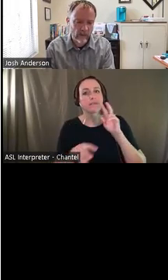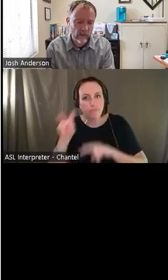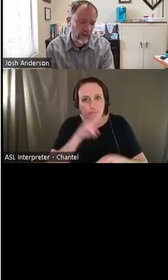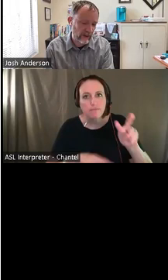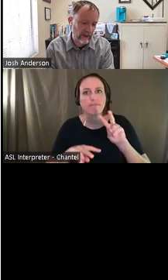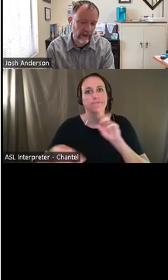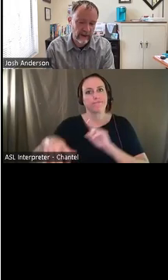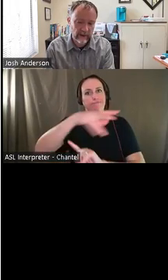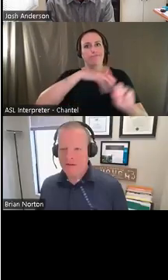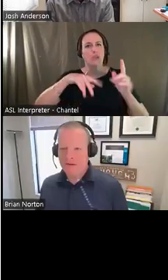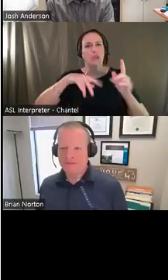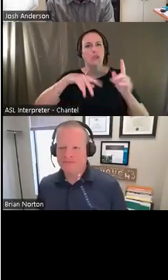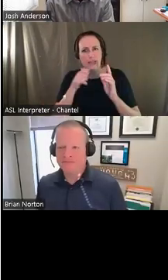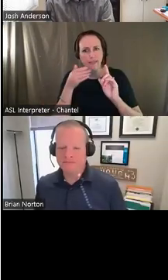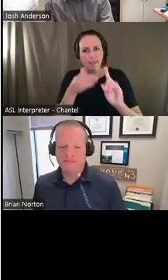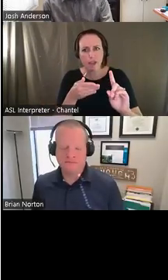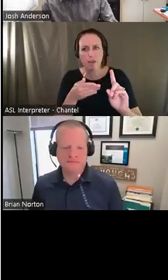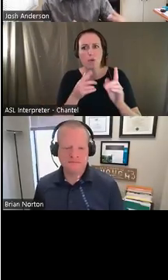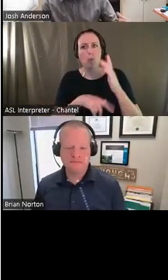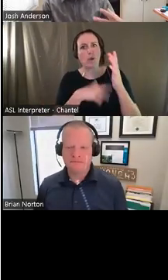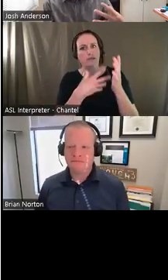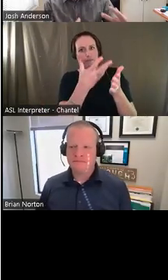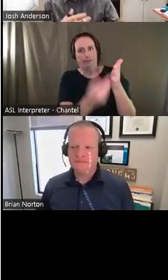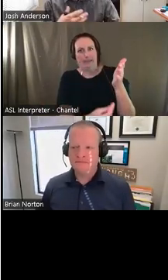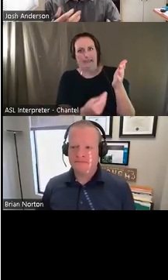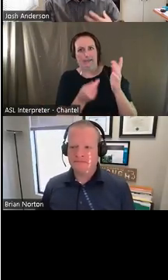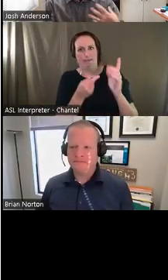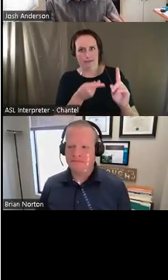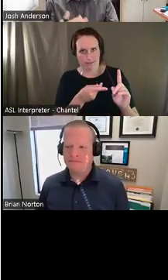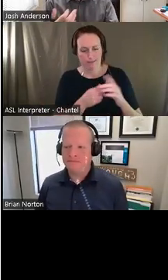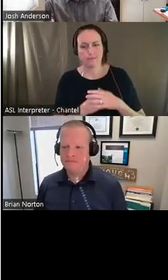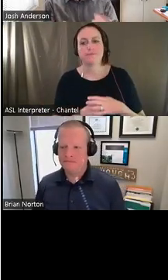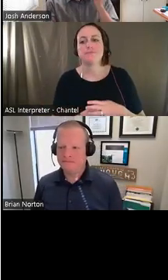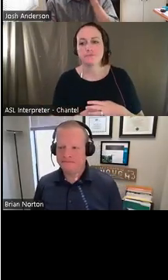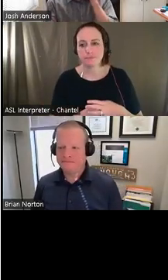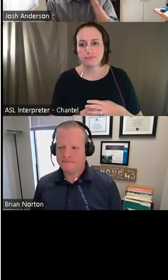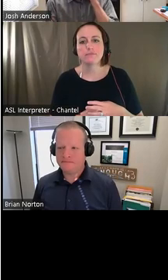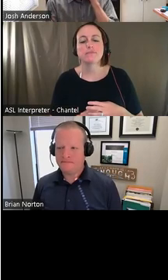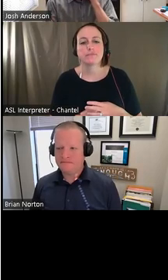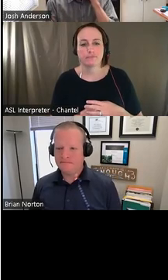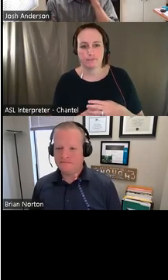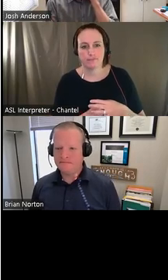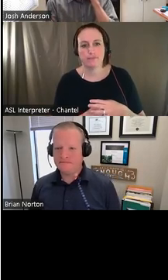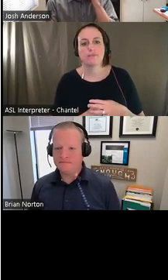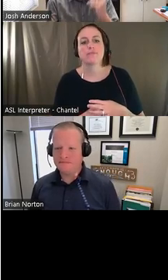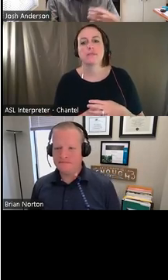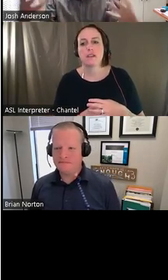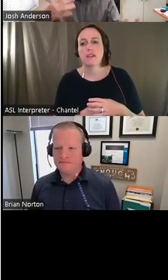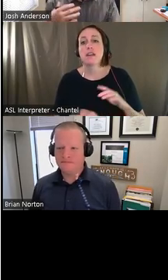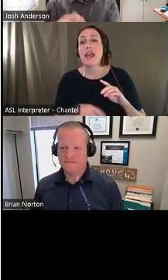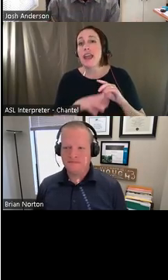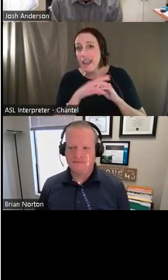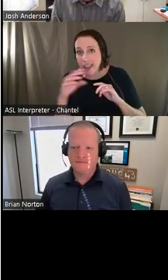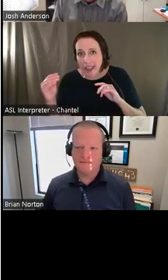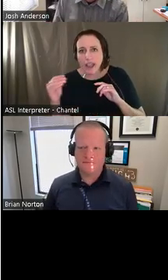seeing what's missing, uh, kind of thing, as well as just kind of the hands-on component of trying things out and getting